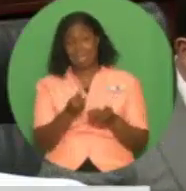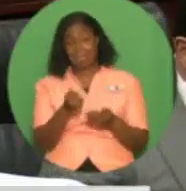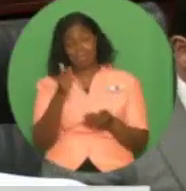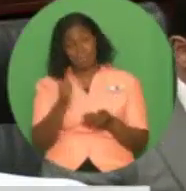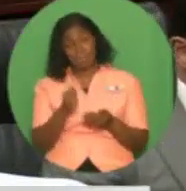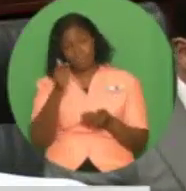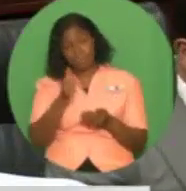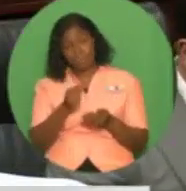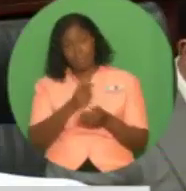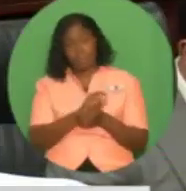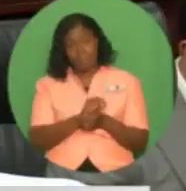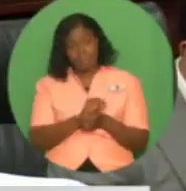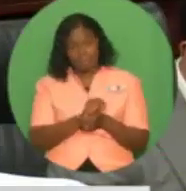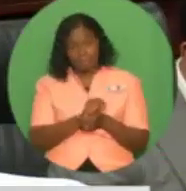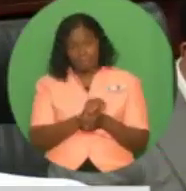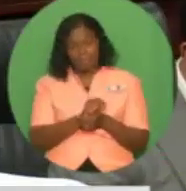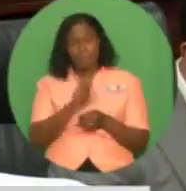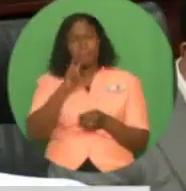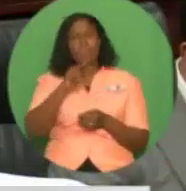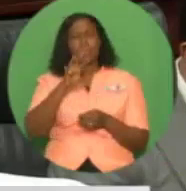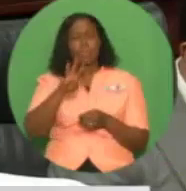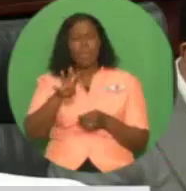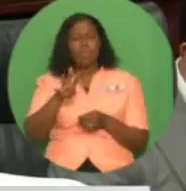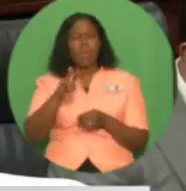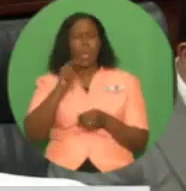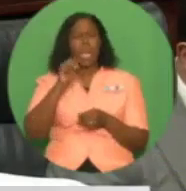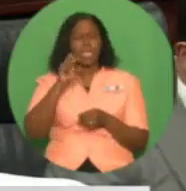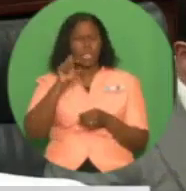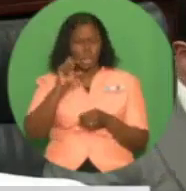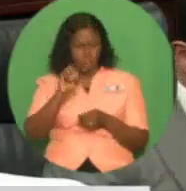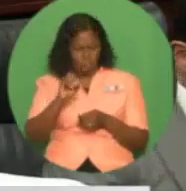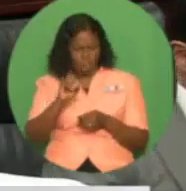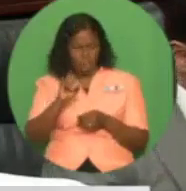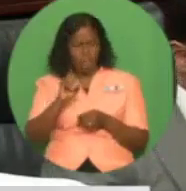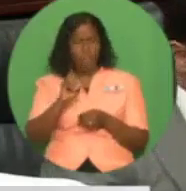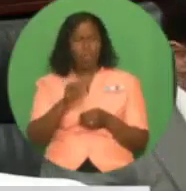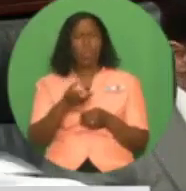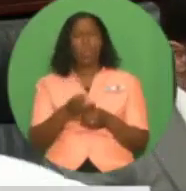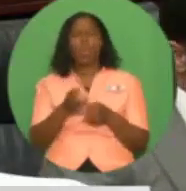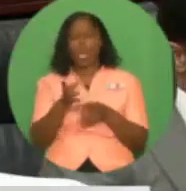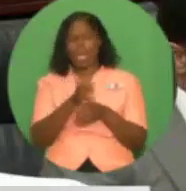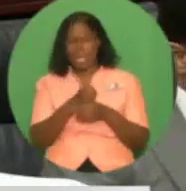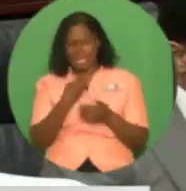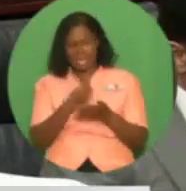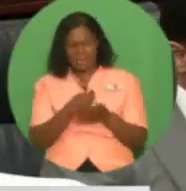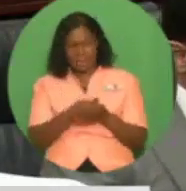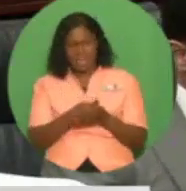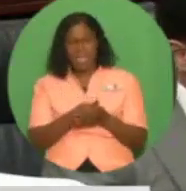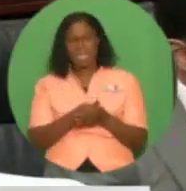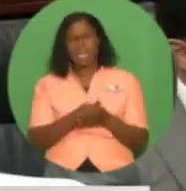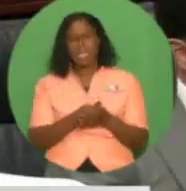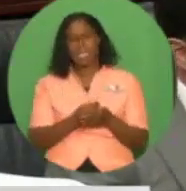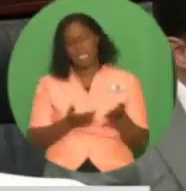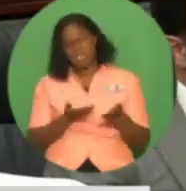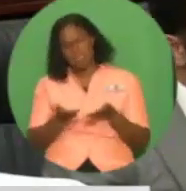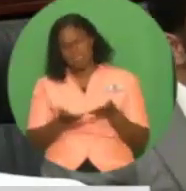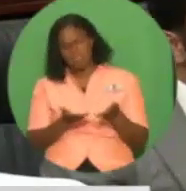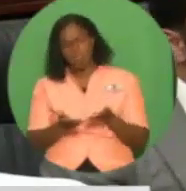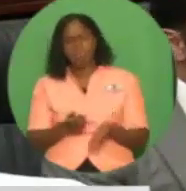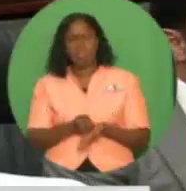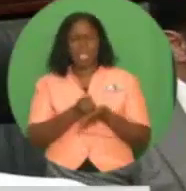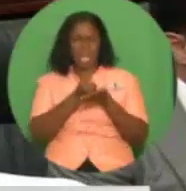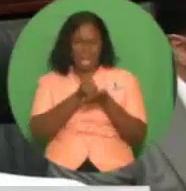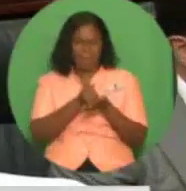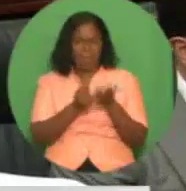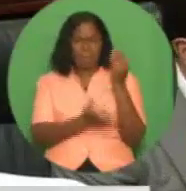non-governmental organizations, including three statutory boards for social services to the poor. Madam